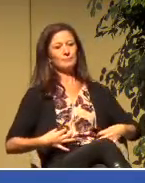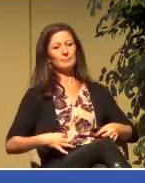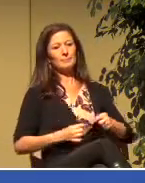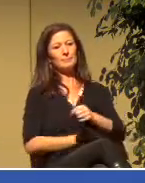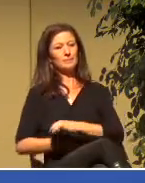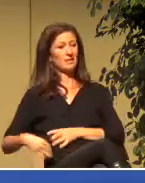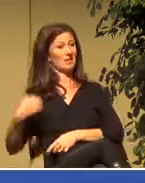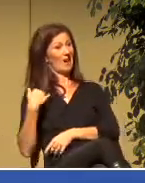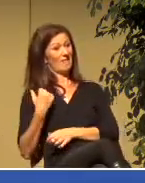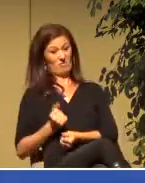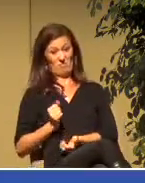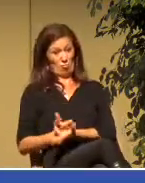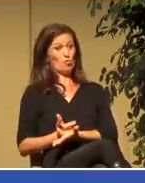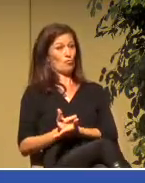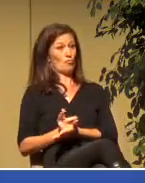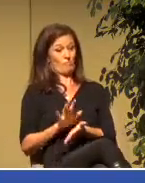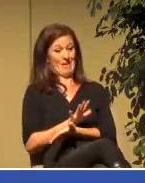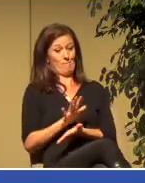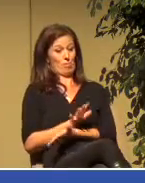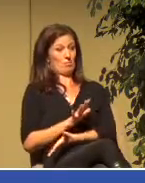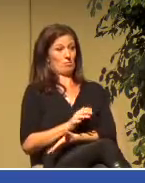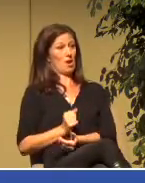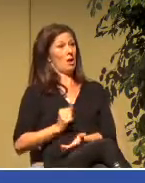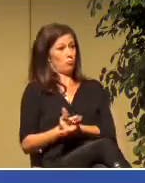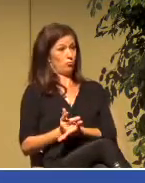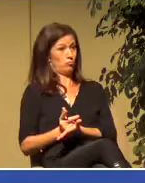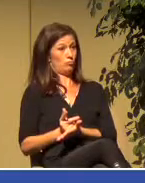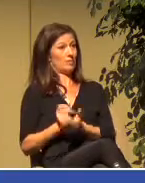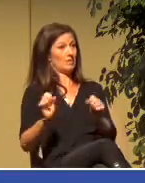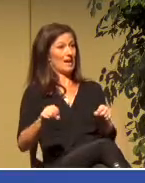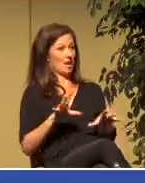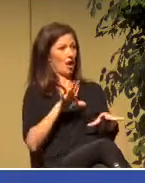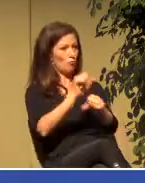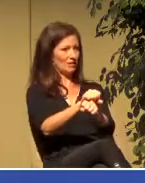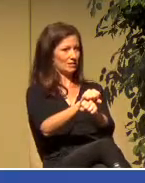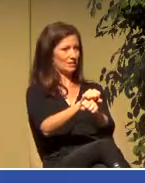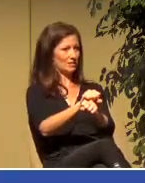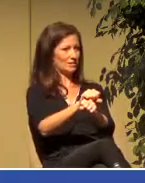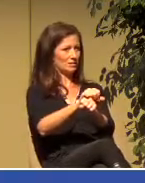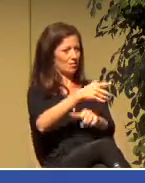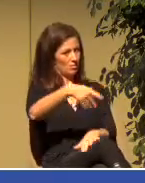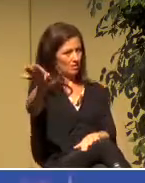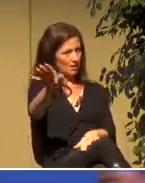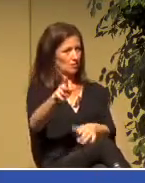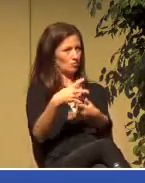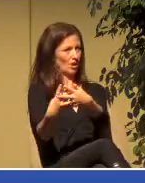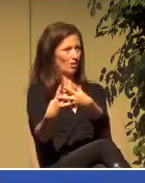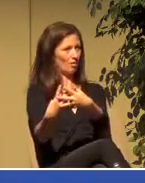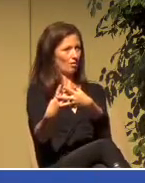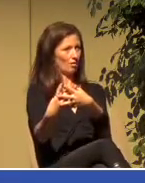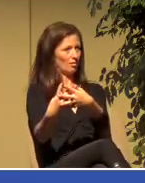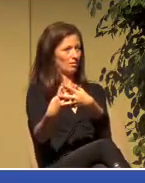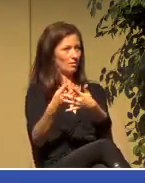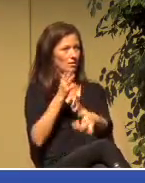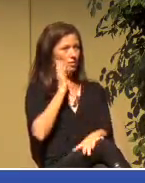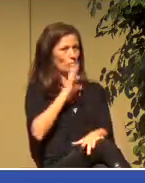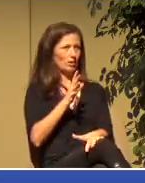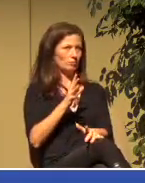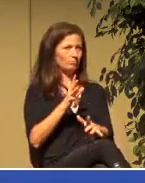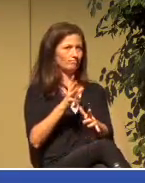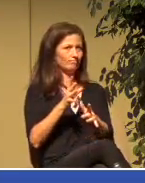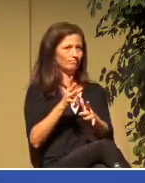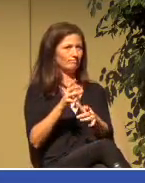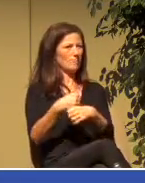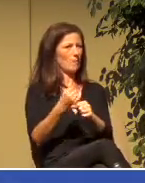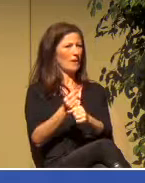got official documents that he would be able to arrest them, throw them, them in jail, deal with this uprising that he